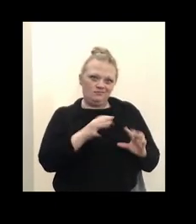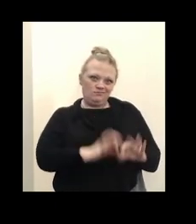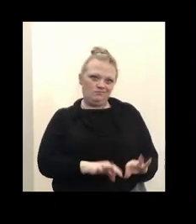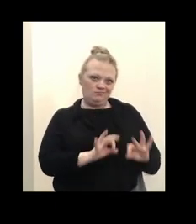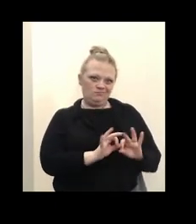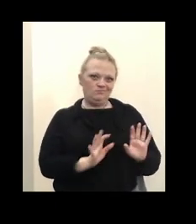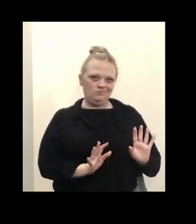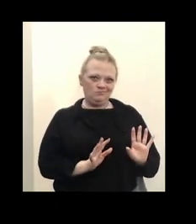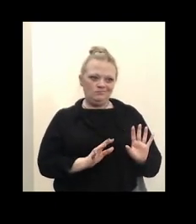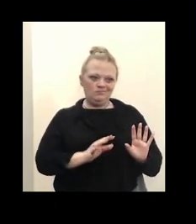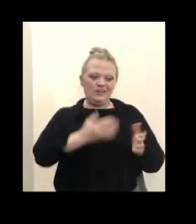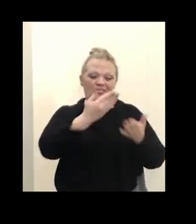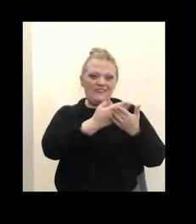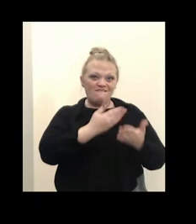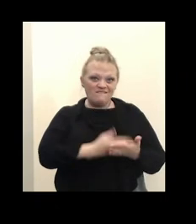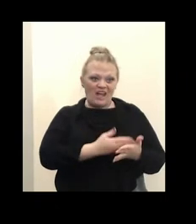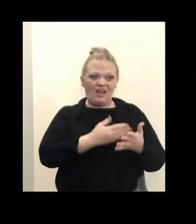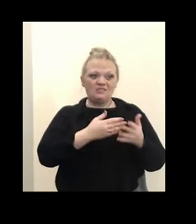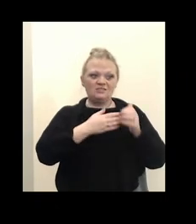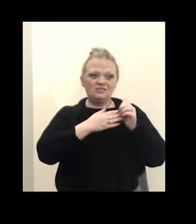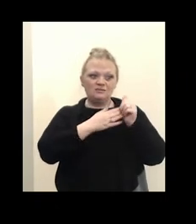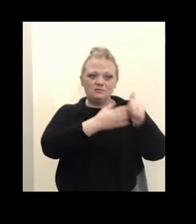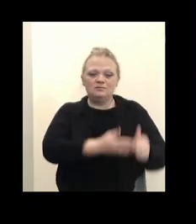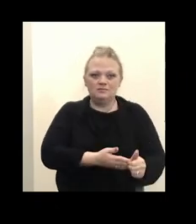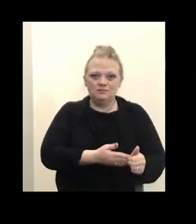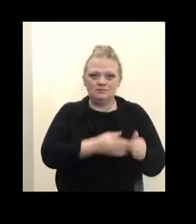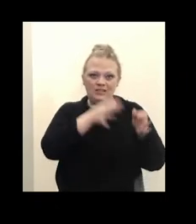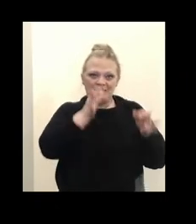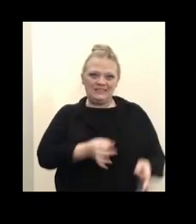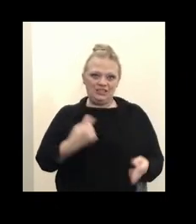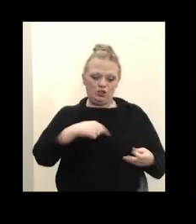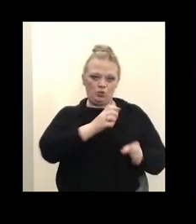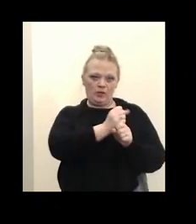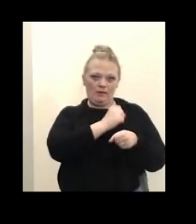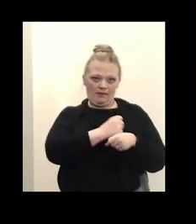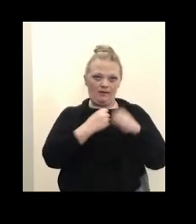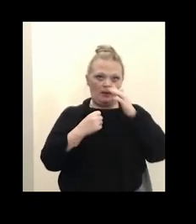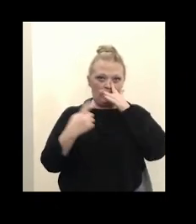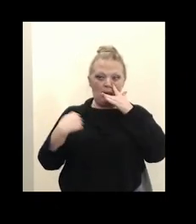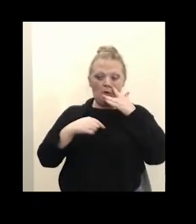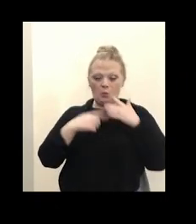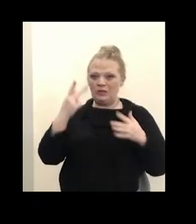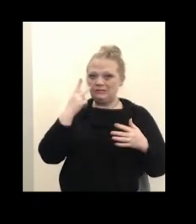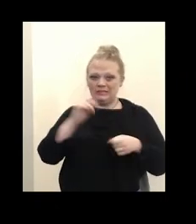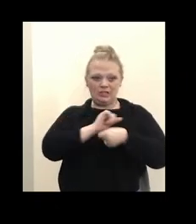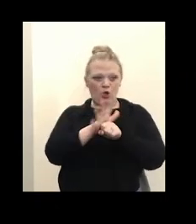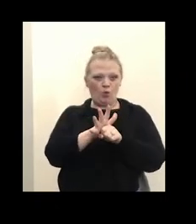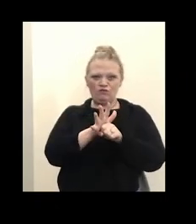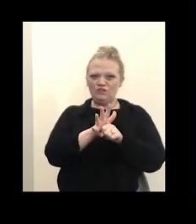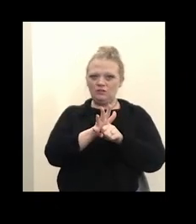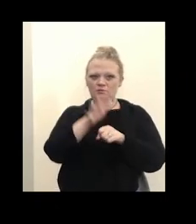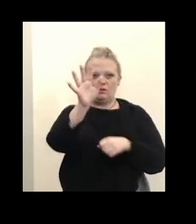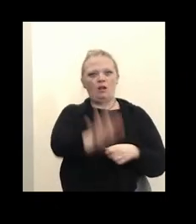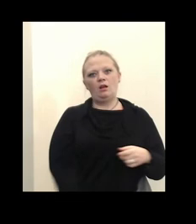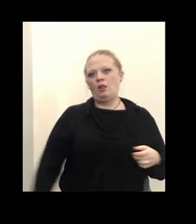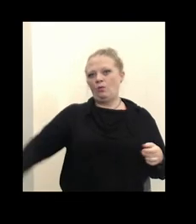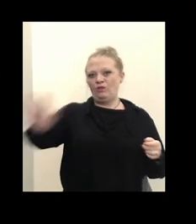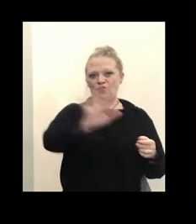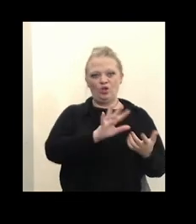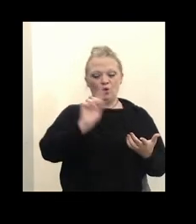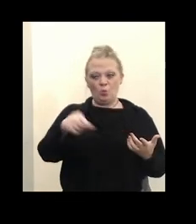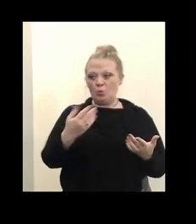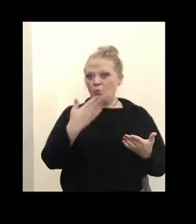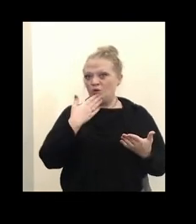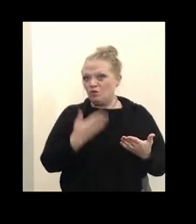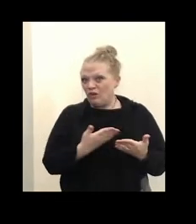that drive the decisions that we make. And we see unfortunately cases everywhere. Uh, the only good thing is they